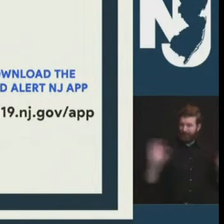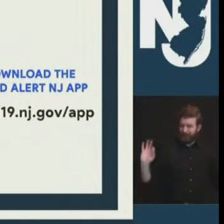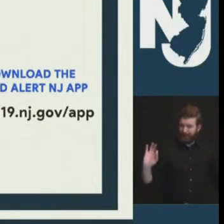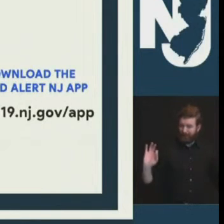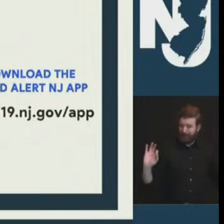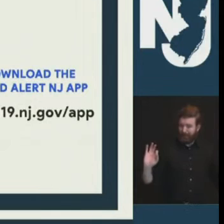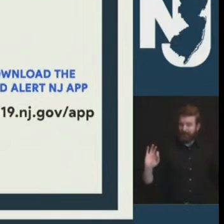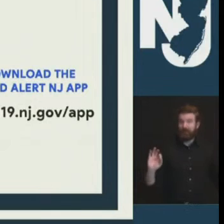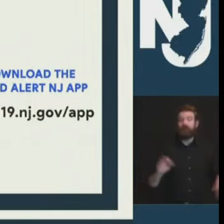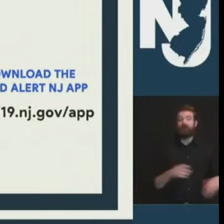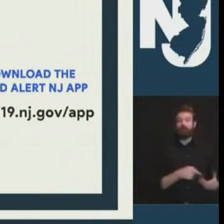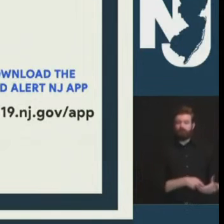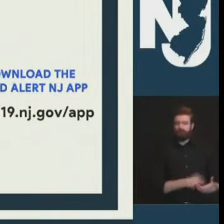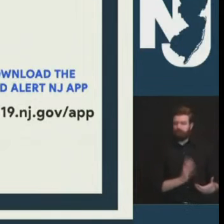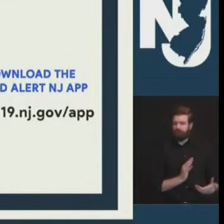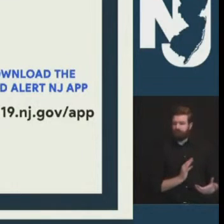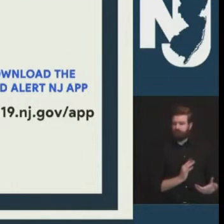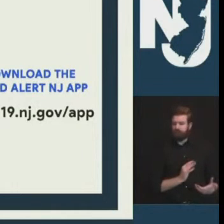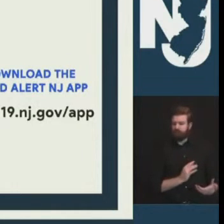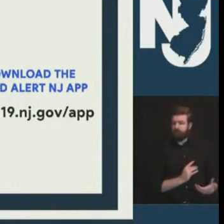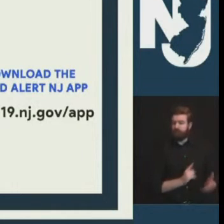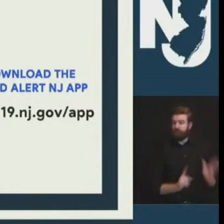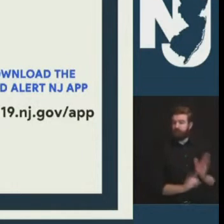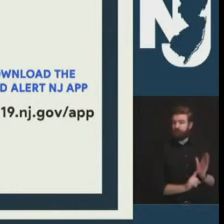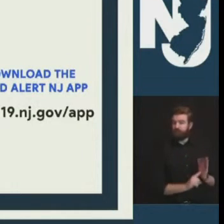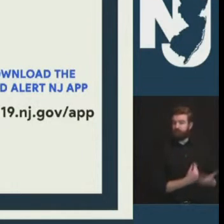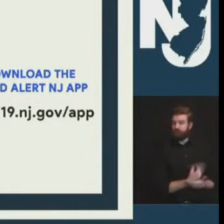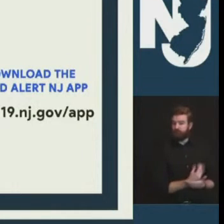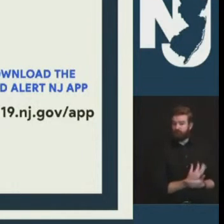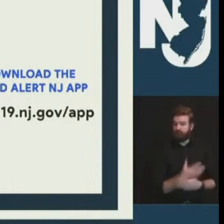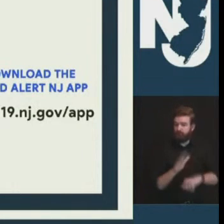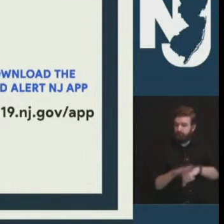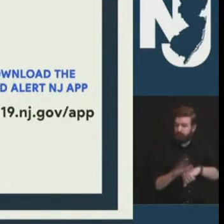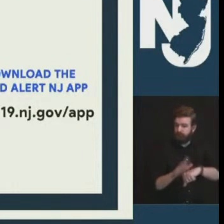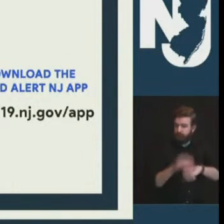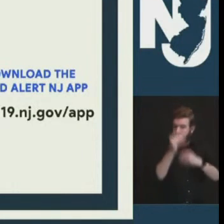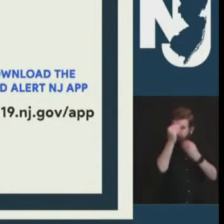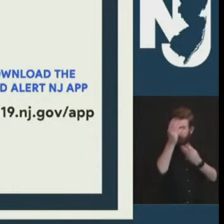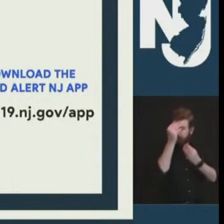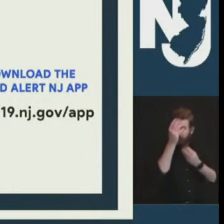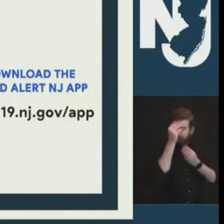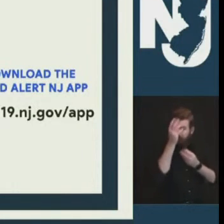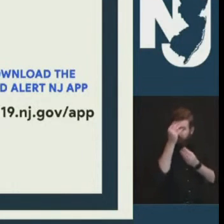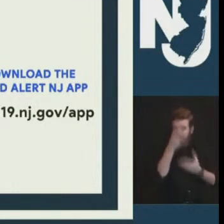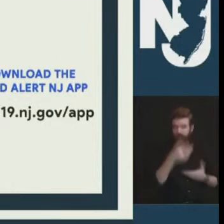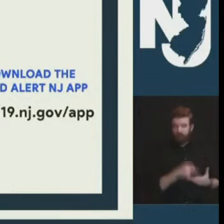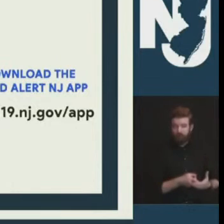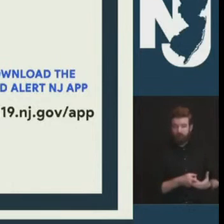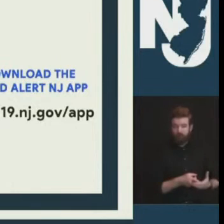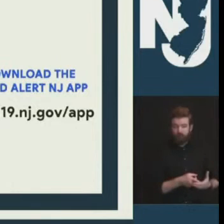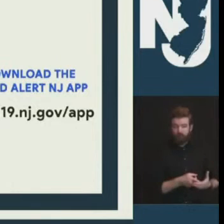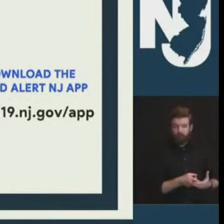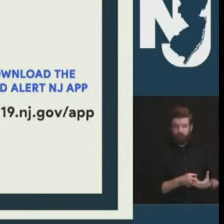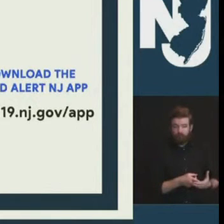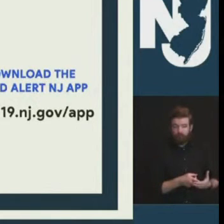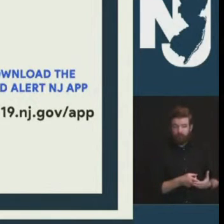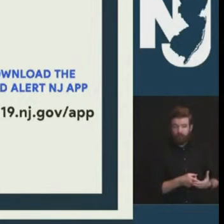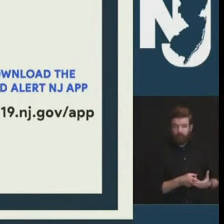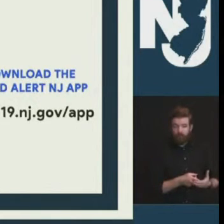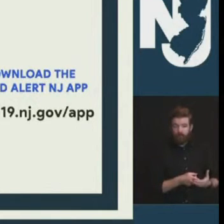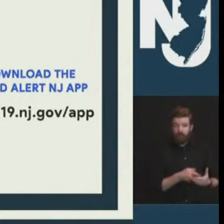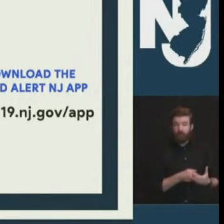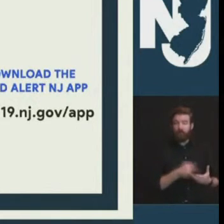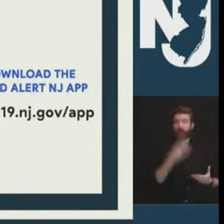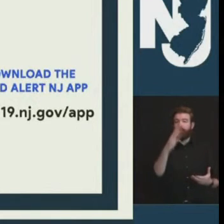secure non-identifying codes between smartphones and have downloaded the app that have downloaded the app all